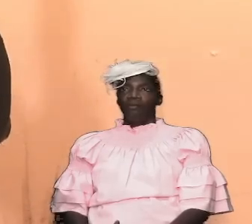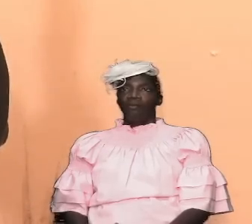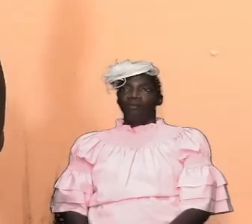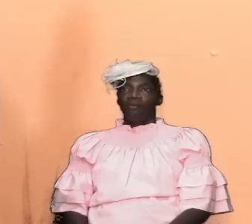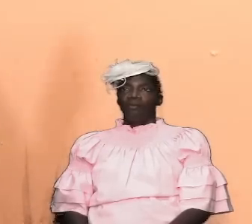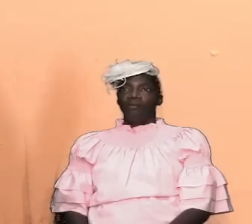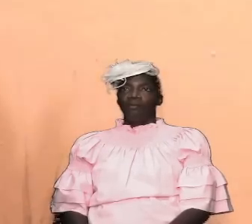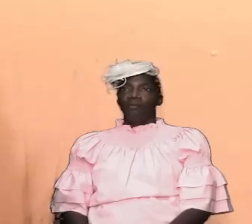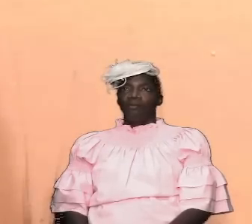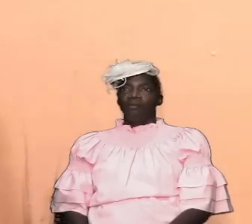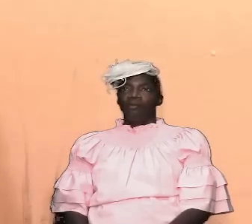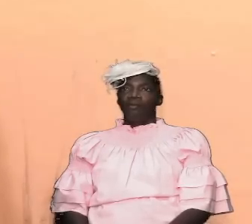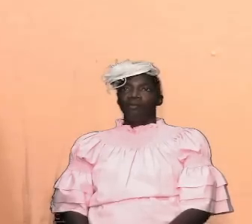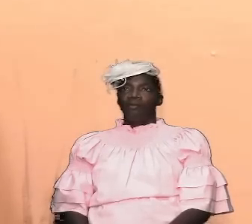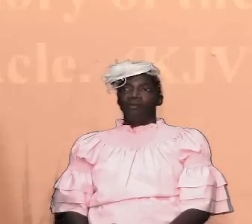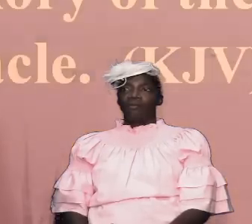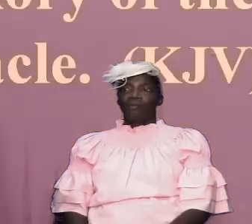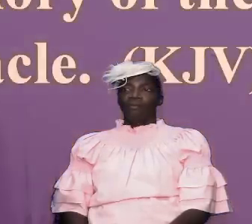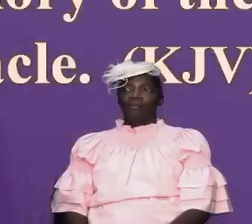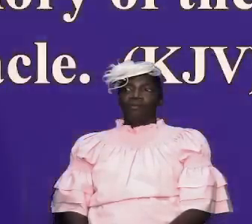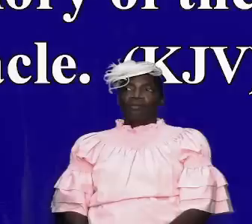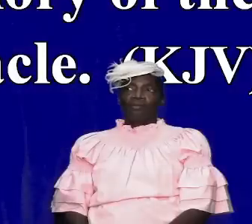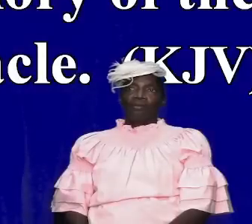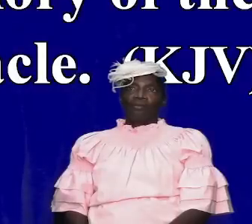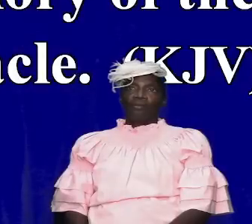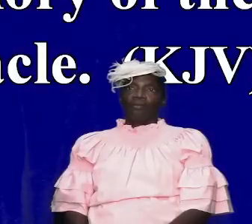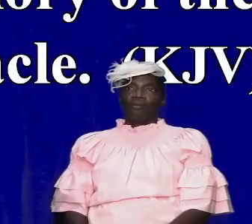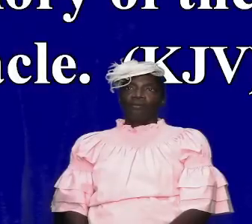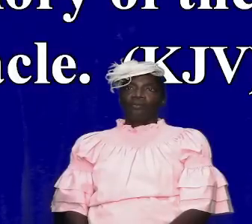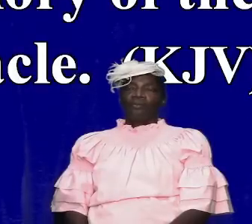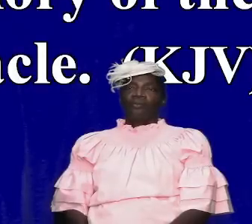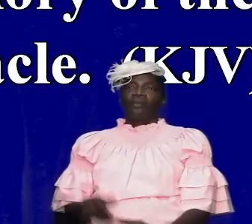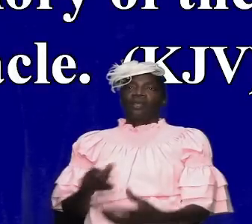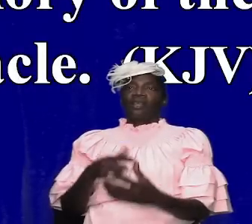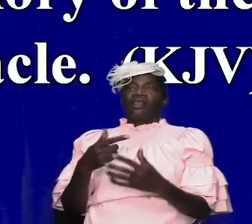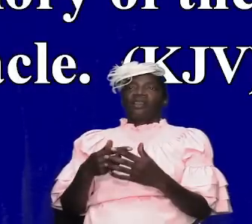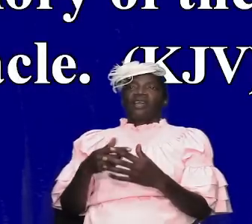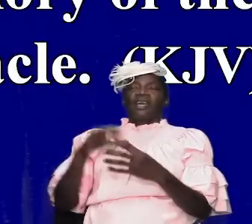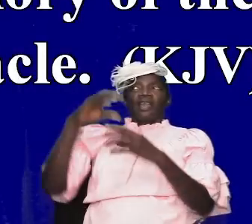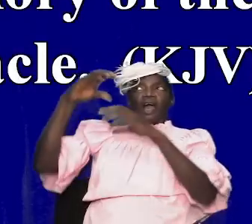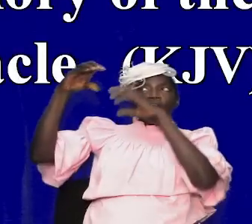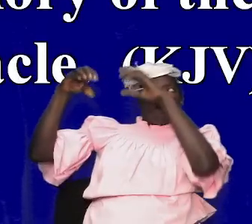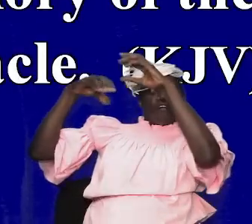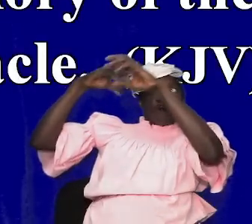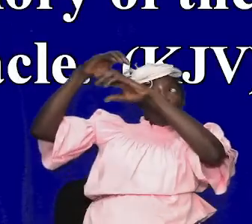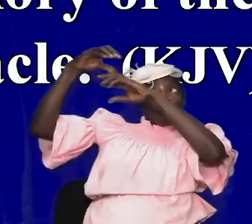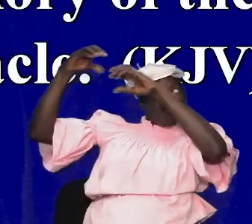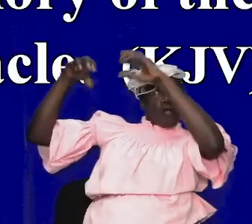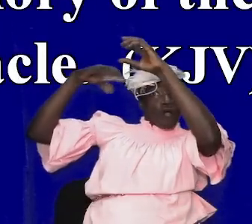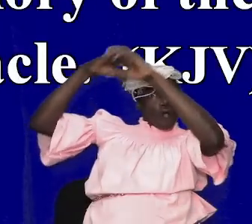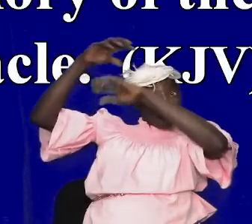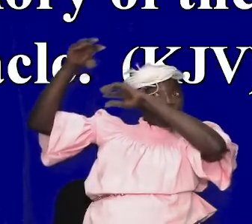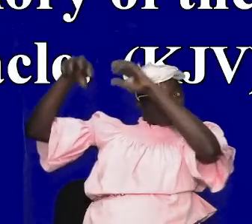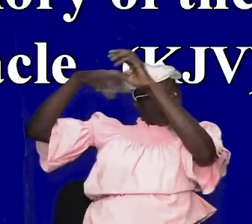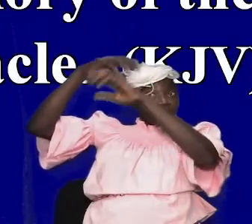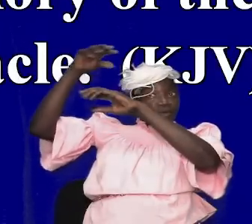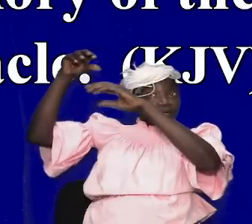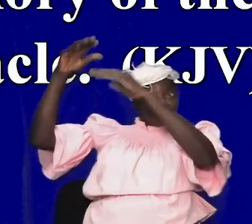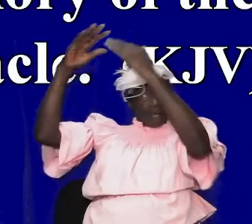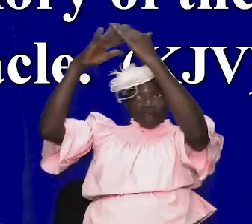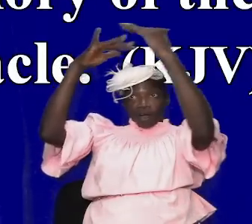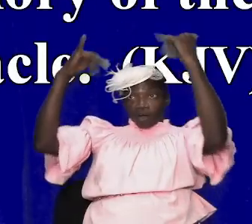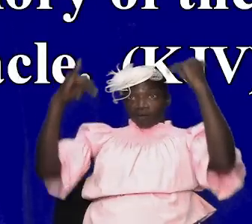that that glory let's read it together that then a cloud covered the tent of the congregation